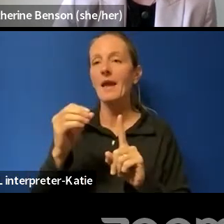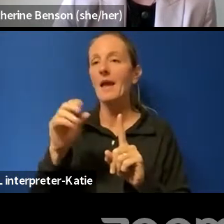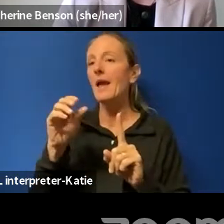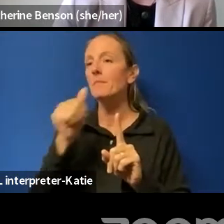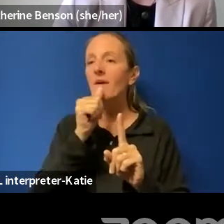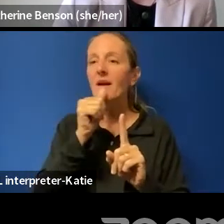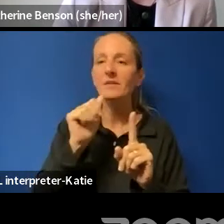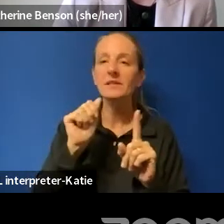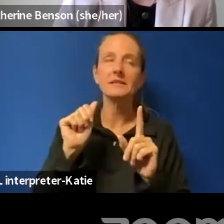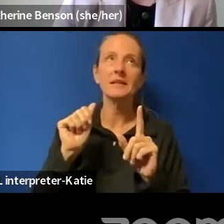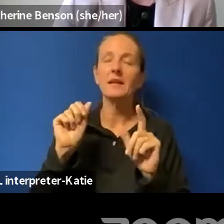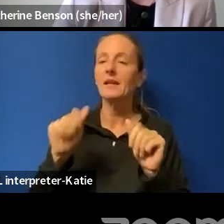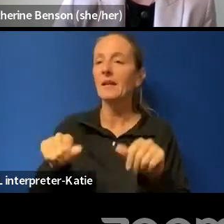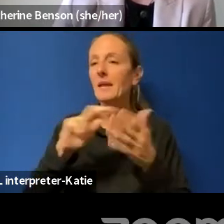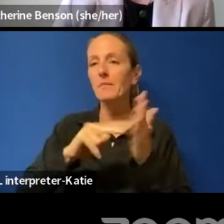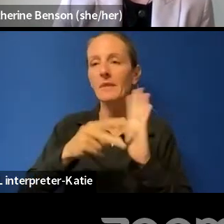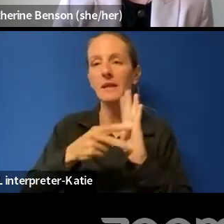privacy.